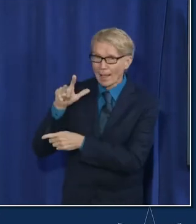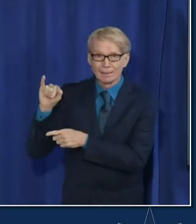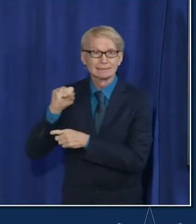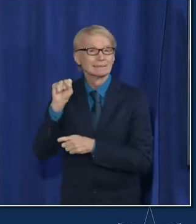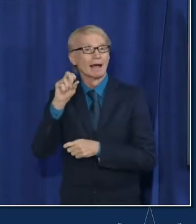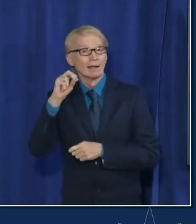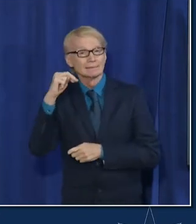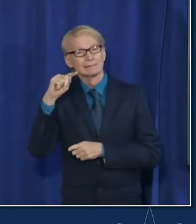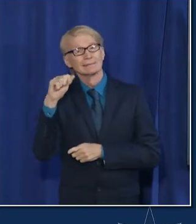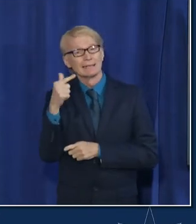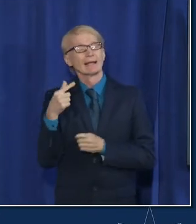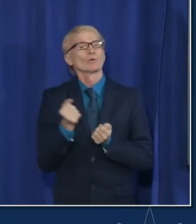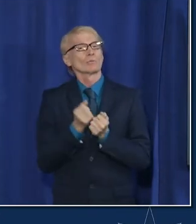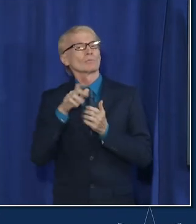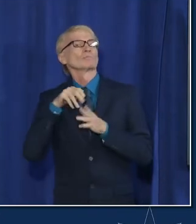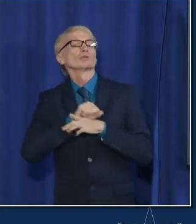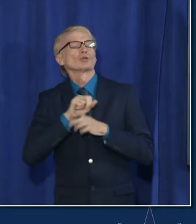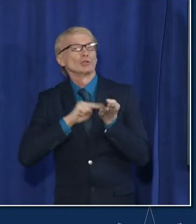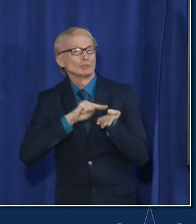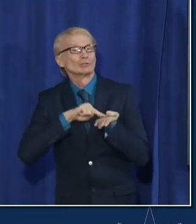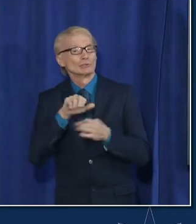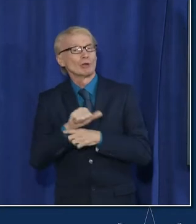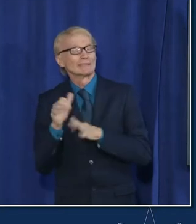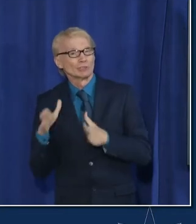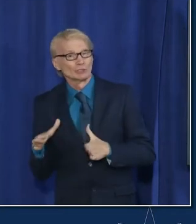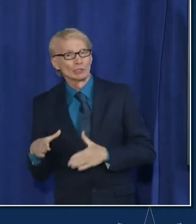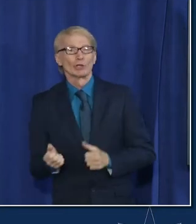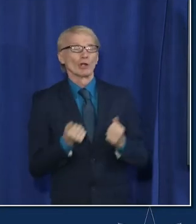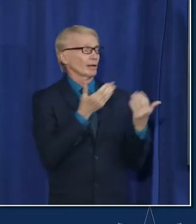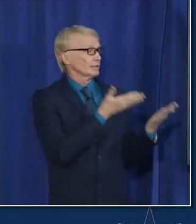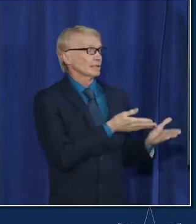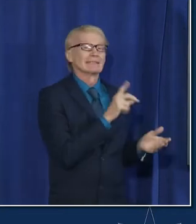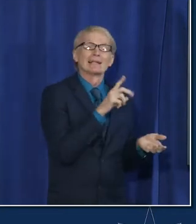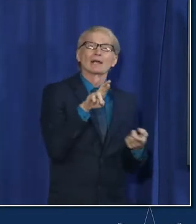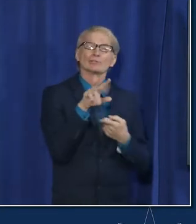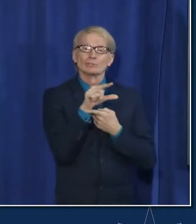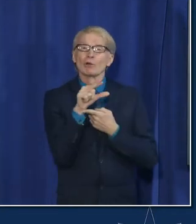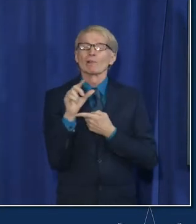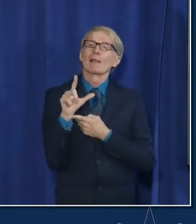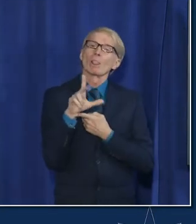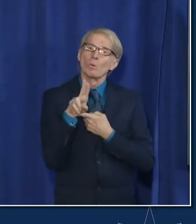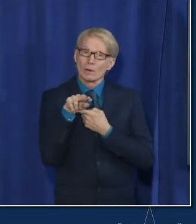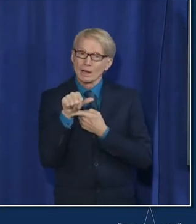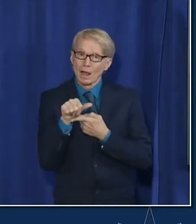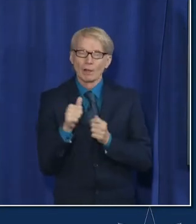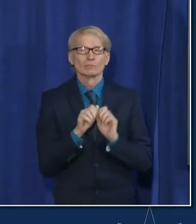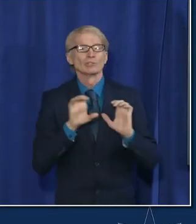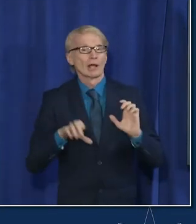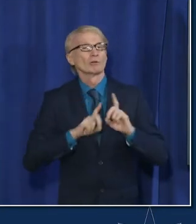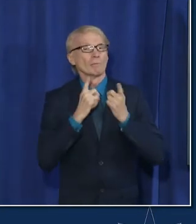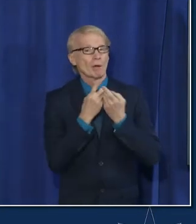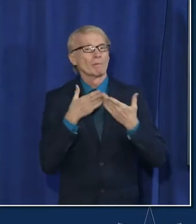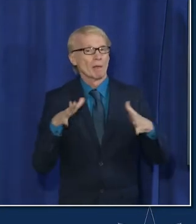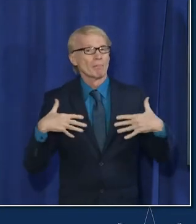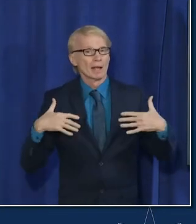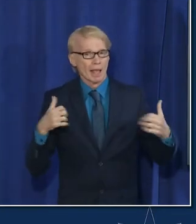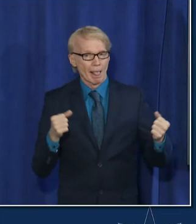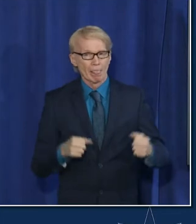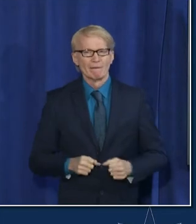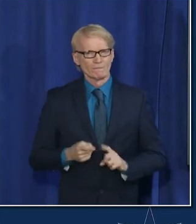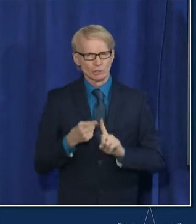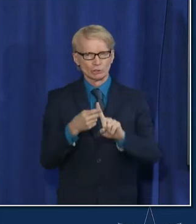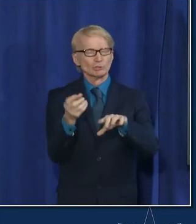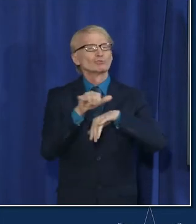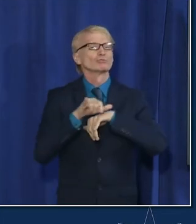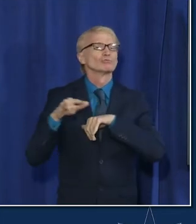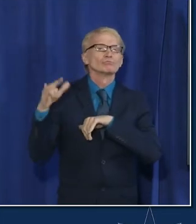student health and wellness at Chicago Public Schools and dr. Geraldine Luna medical director at the Chicago Department of Public Health so first our travel